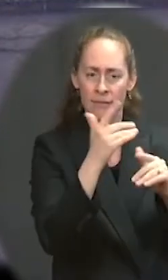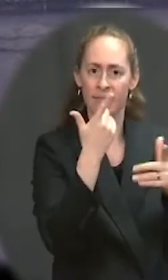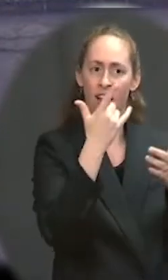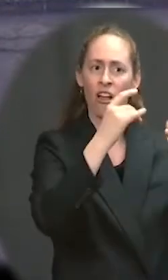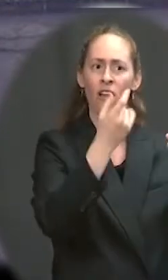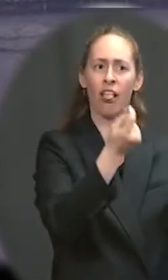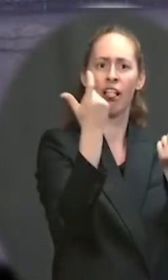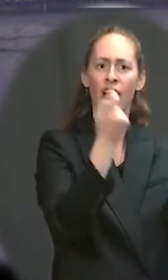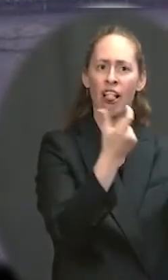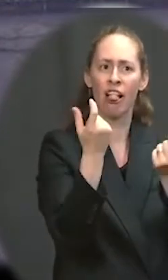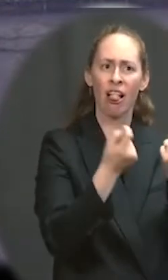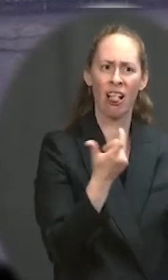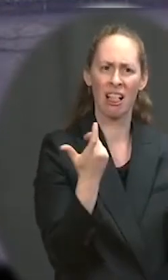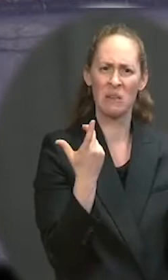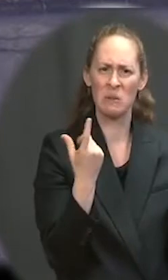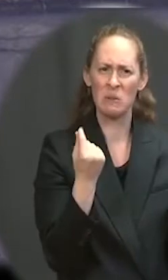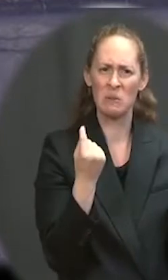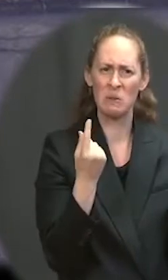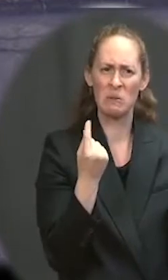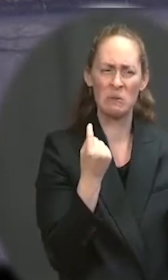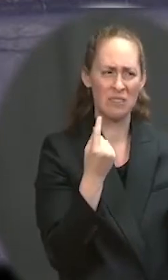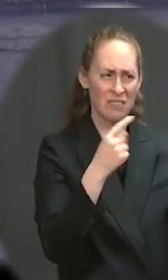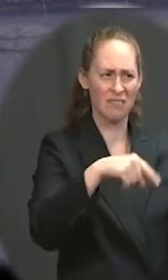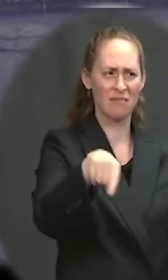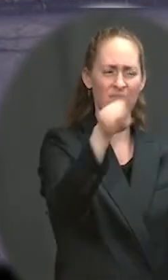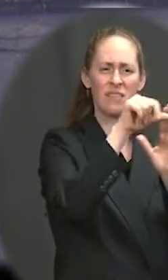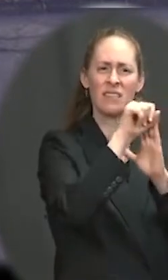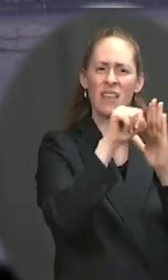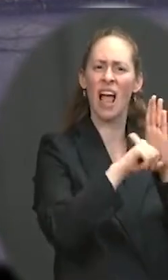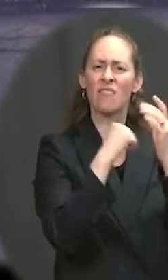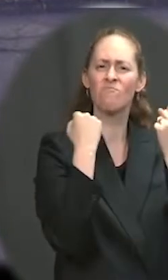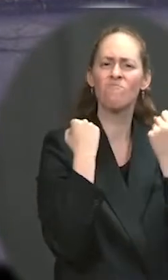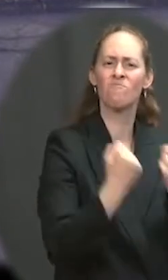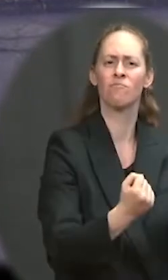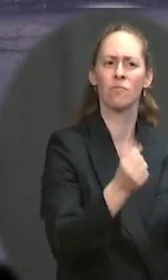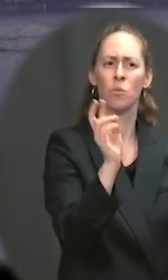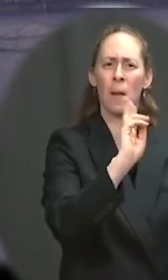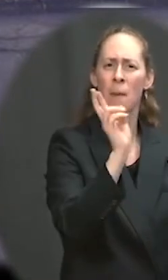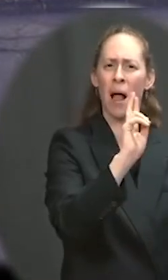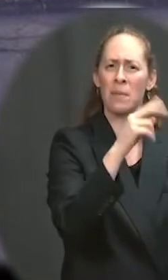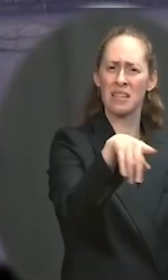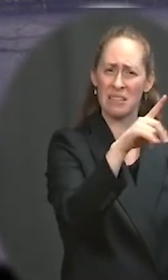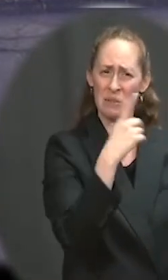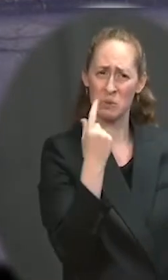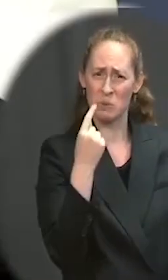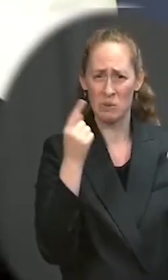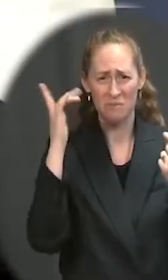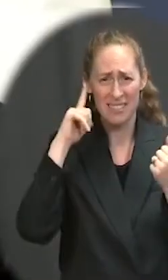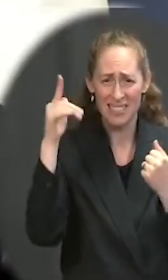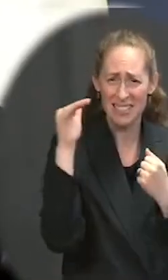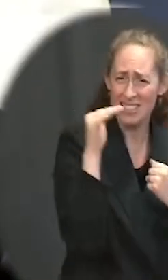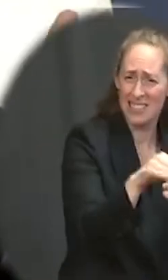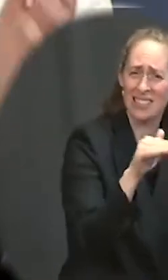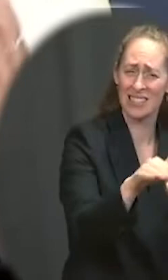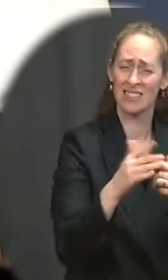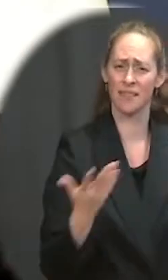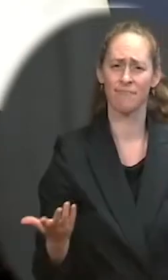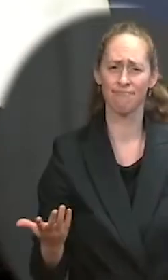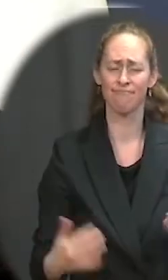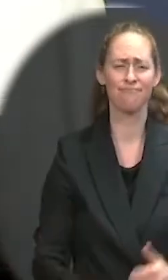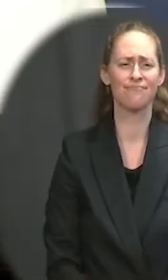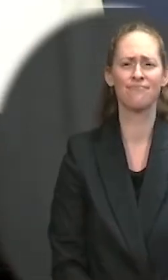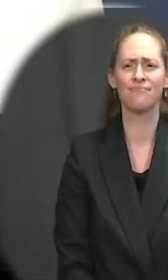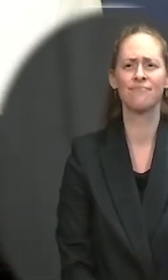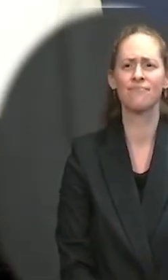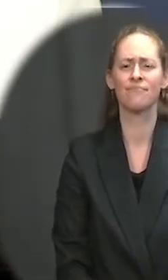these Republican state officials about the message they're sending and any response to them from the podium? Sure. Well, first, we not only do